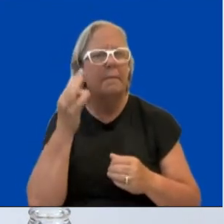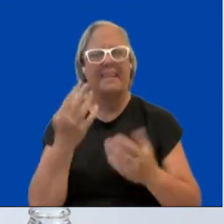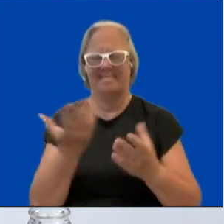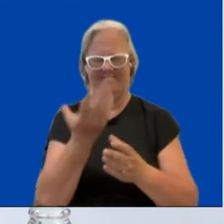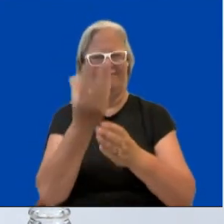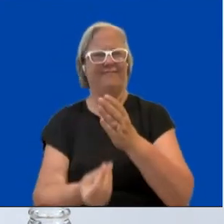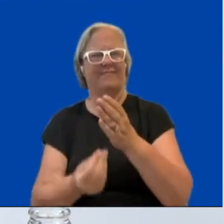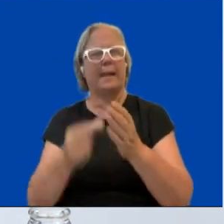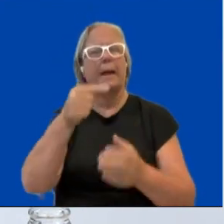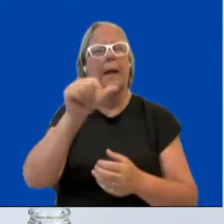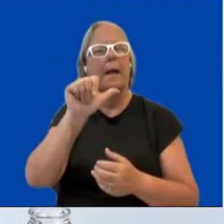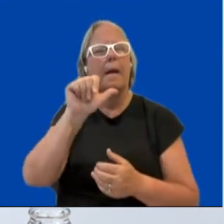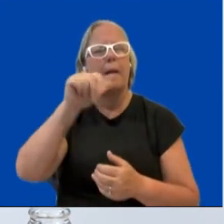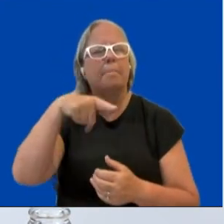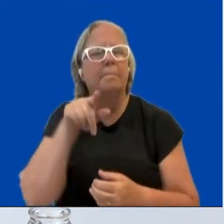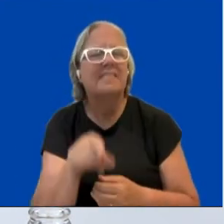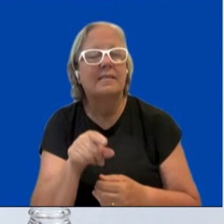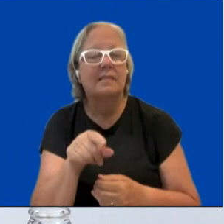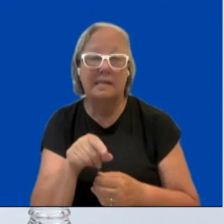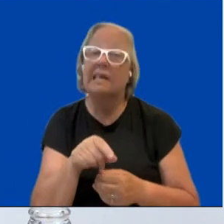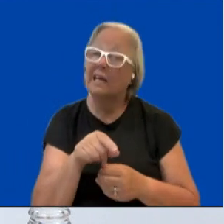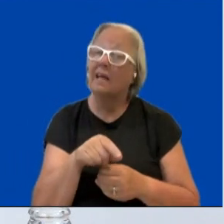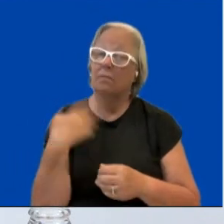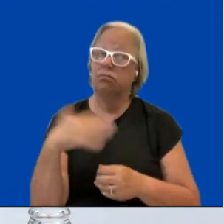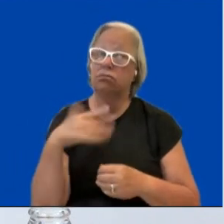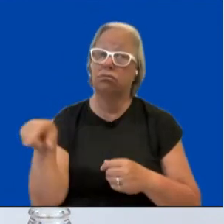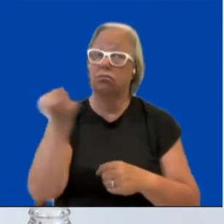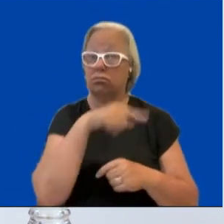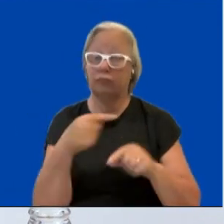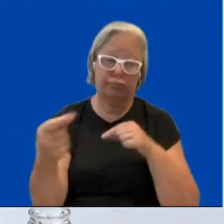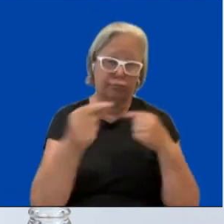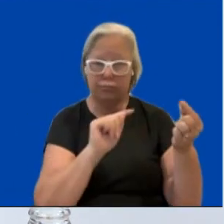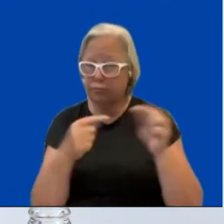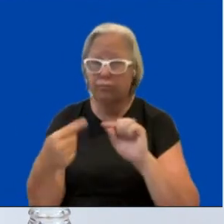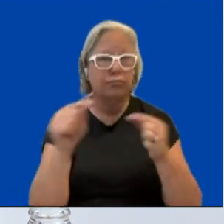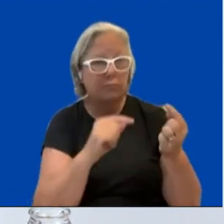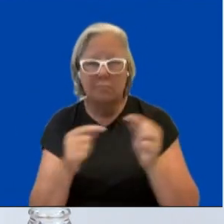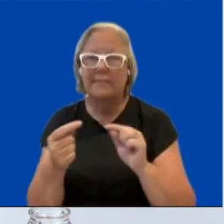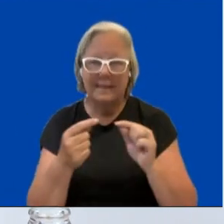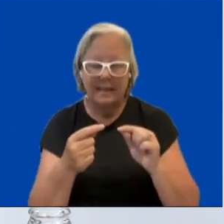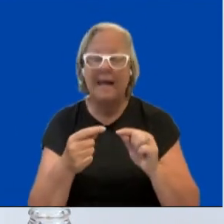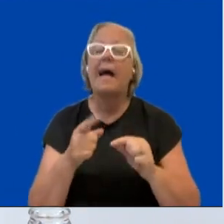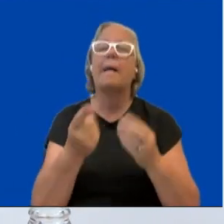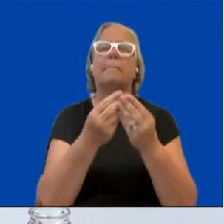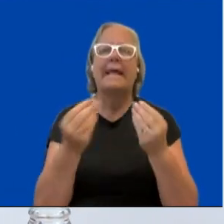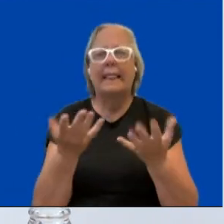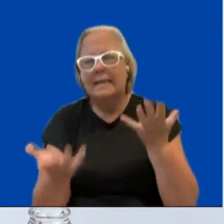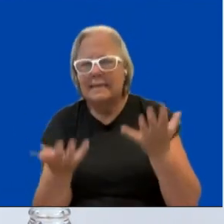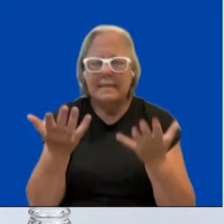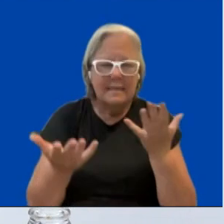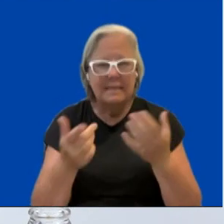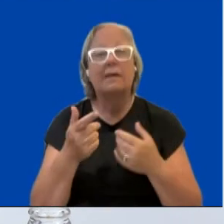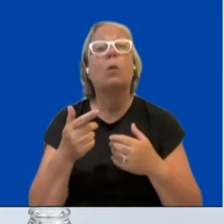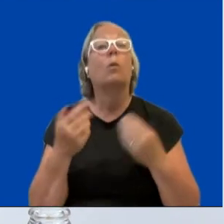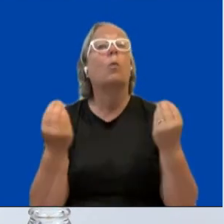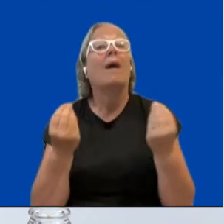ones and usually because of a lack of data. And last but not least, we will then have a high